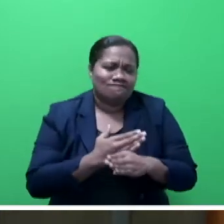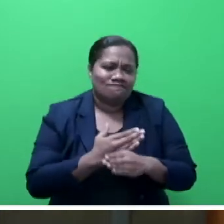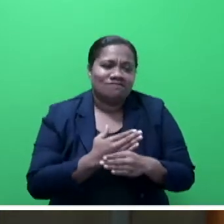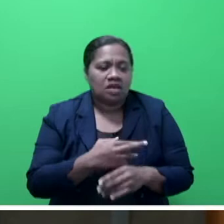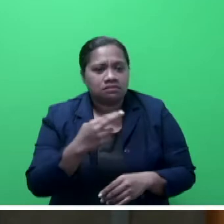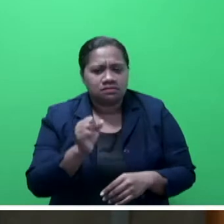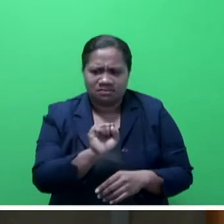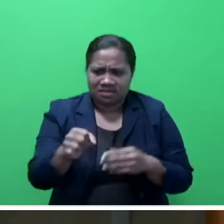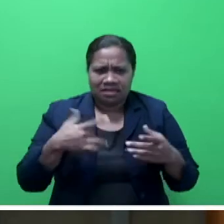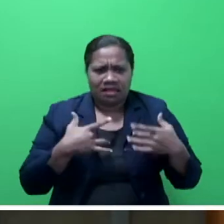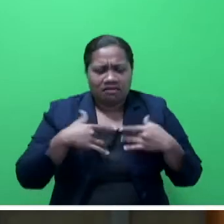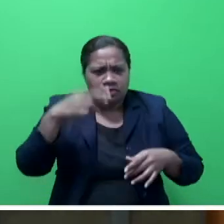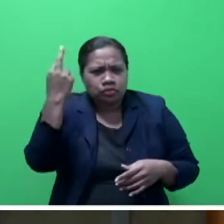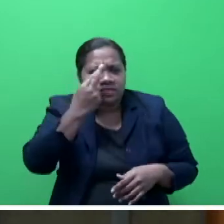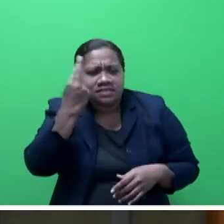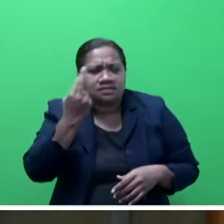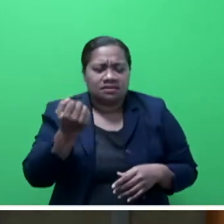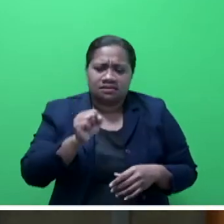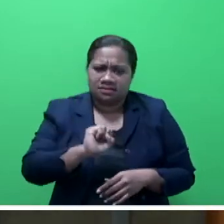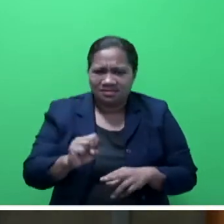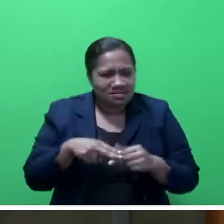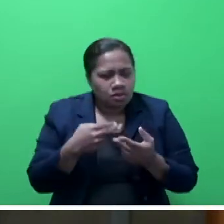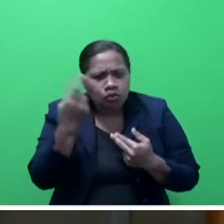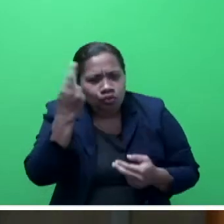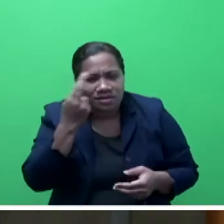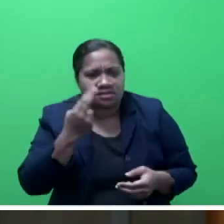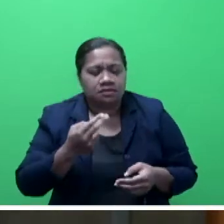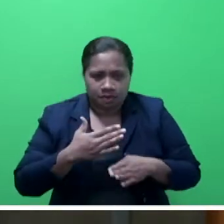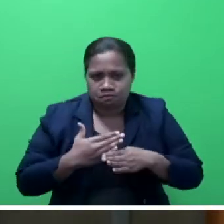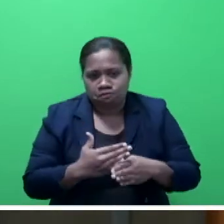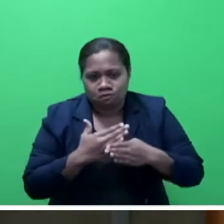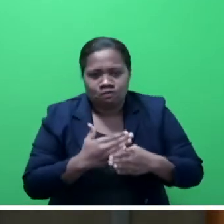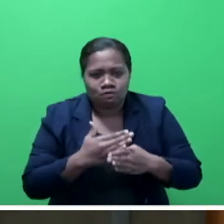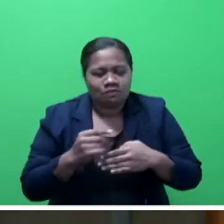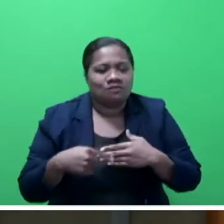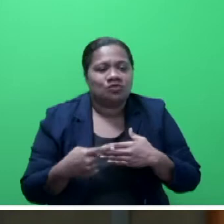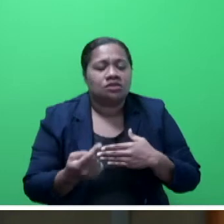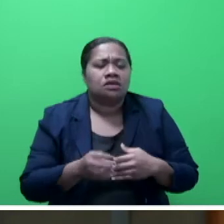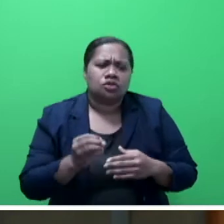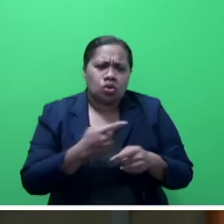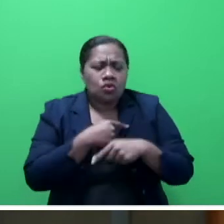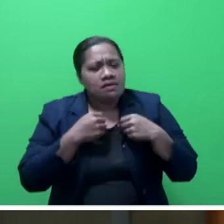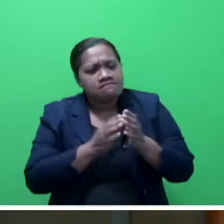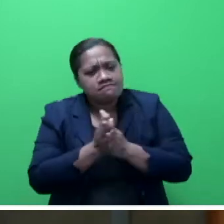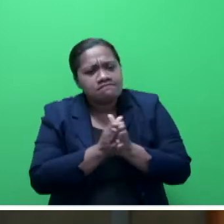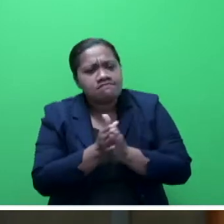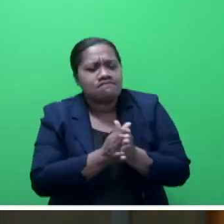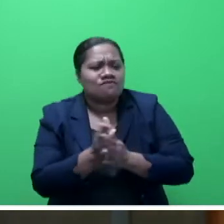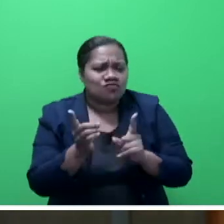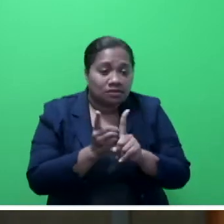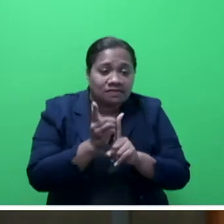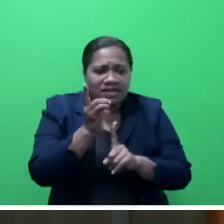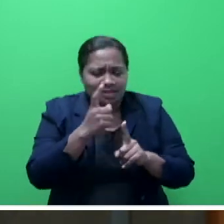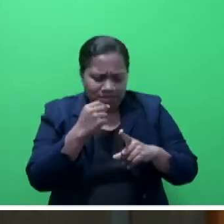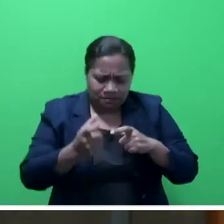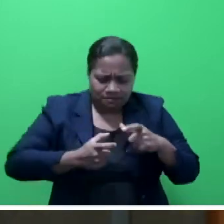that of their loved ones. As we look forward to medical development, Mr Speaker Say, to control COVID